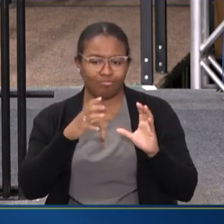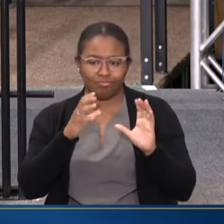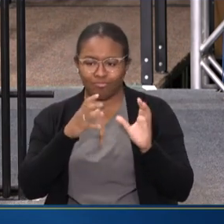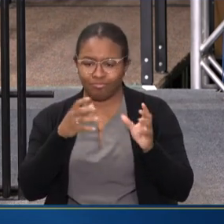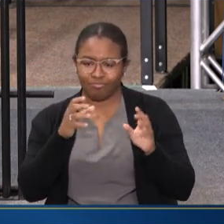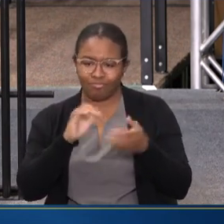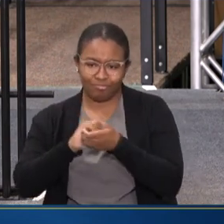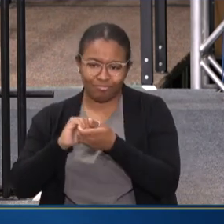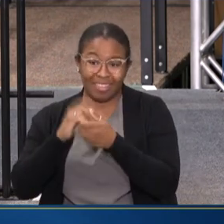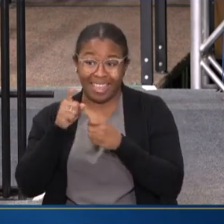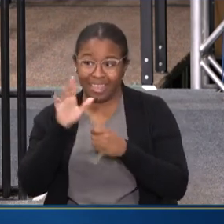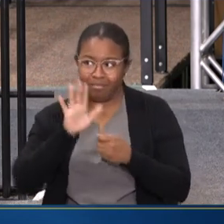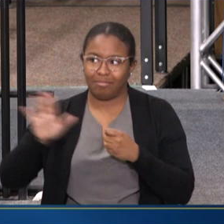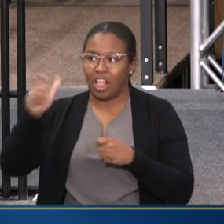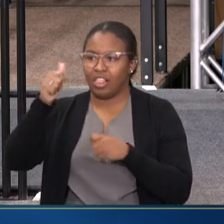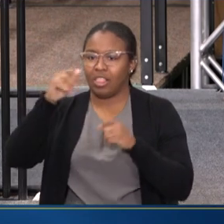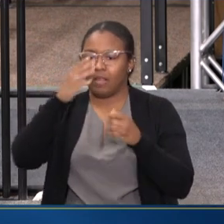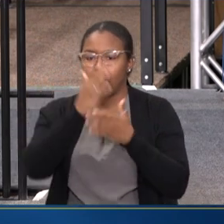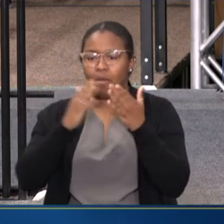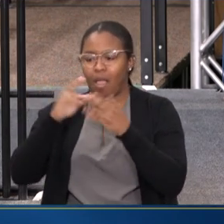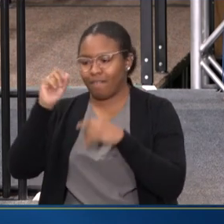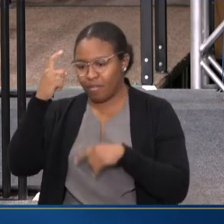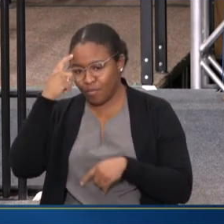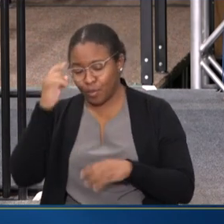ACROSS GOVERNMENT. THANKS.